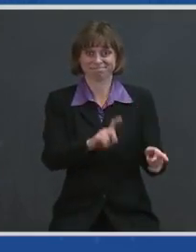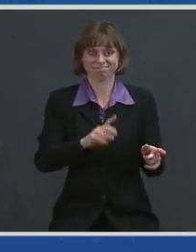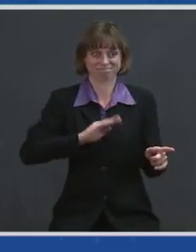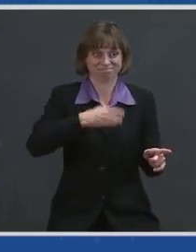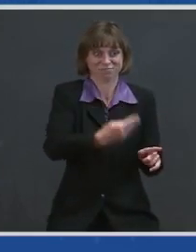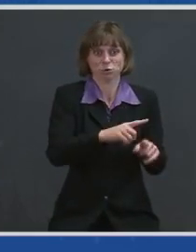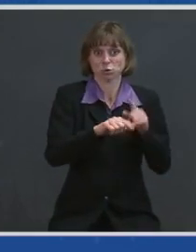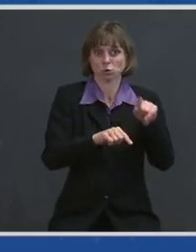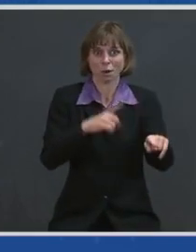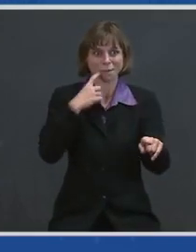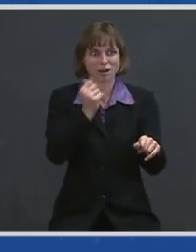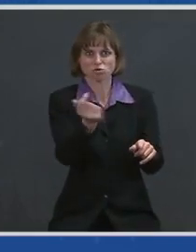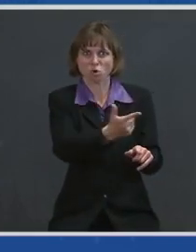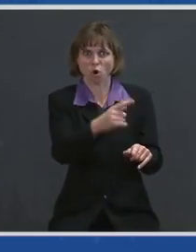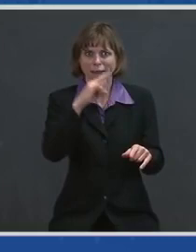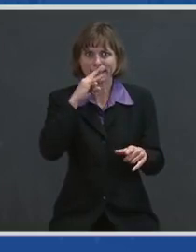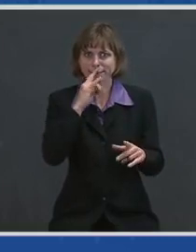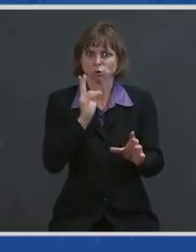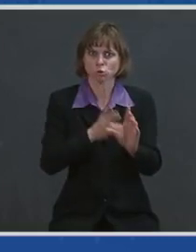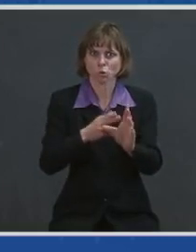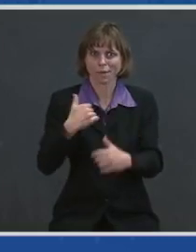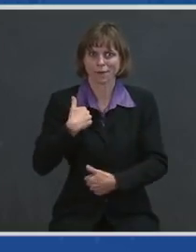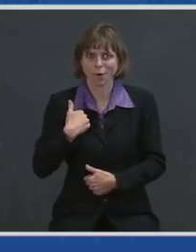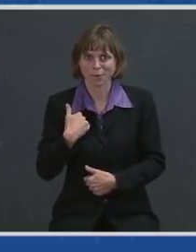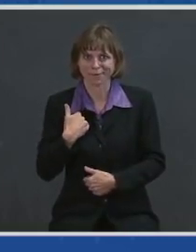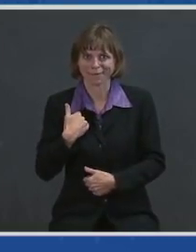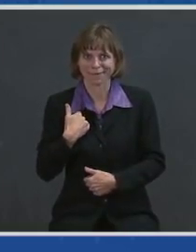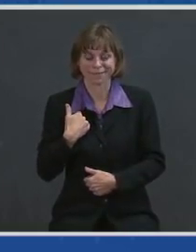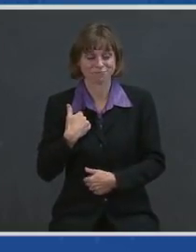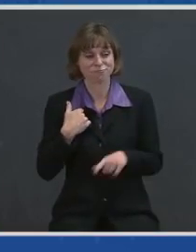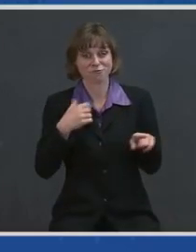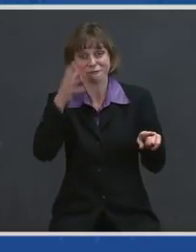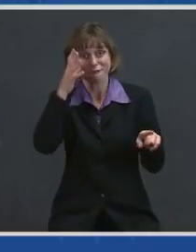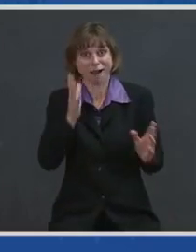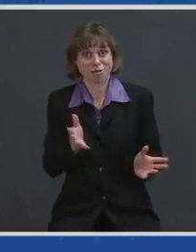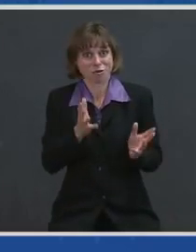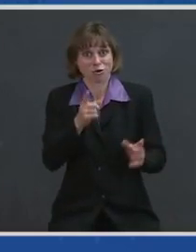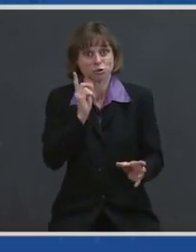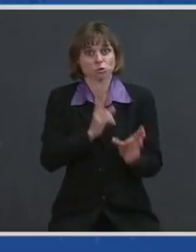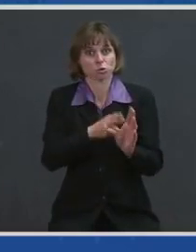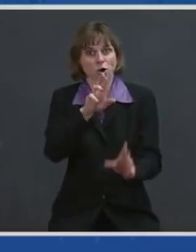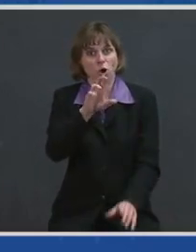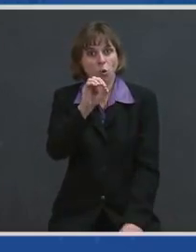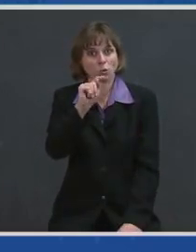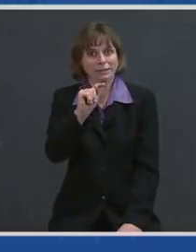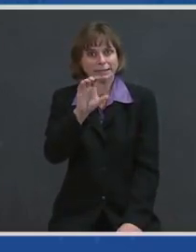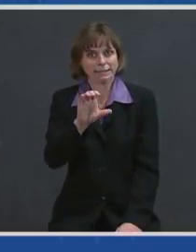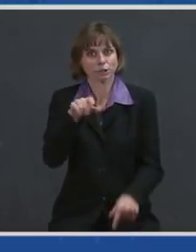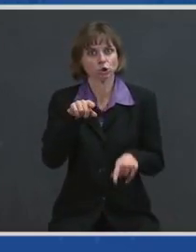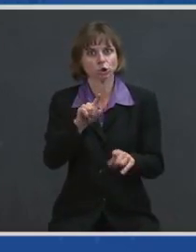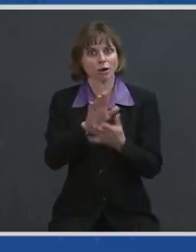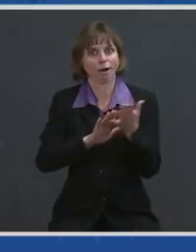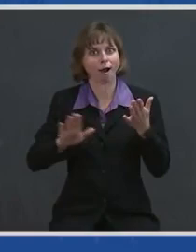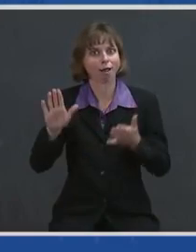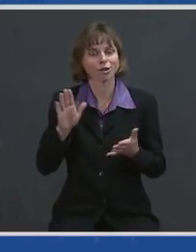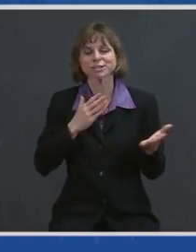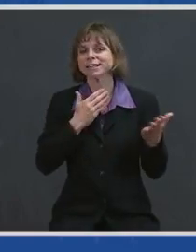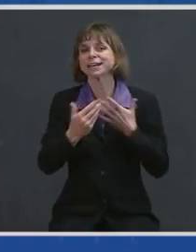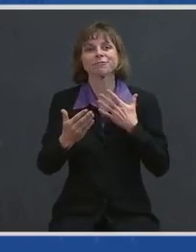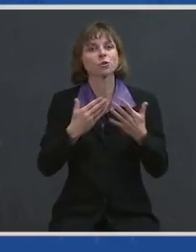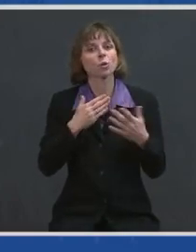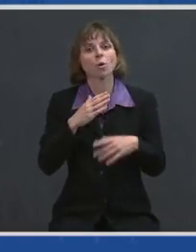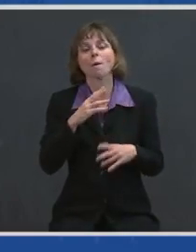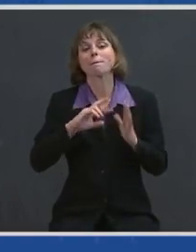sister all joined the Army. Her father encouraged her to join ROTC in college, even though that